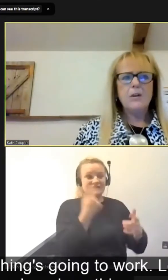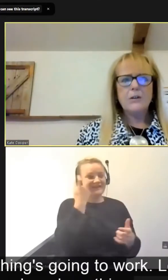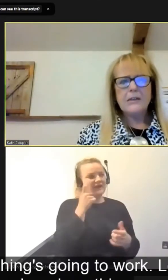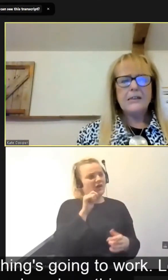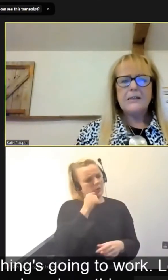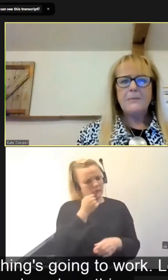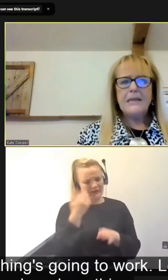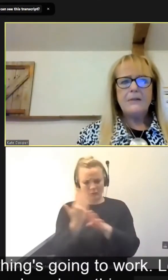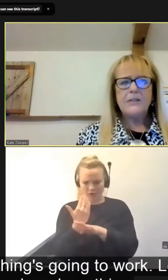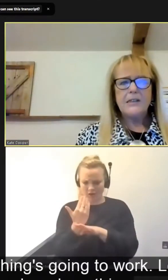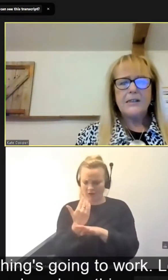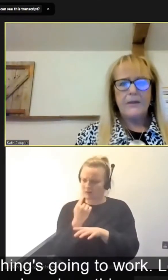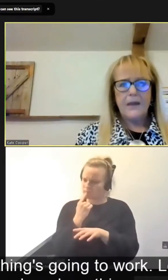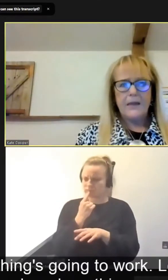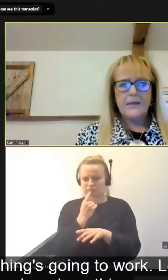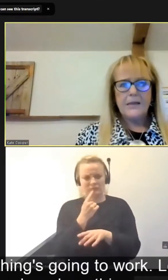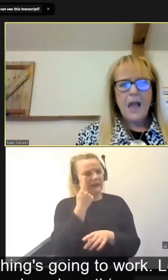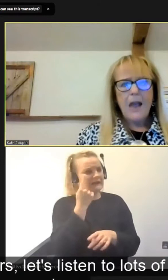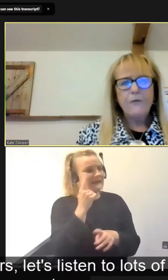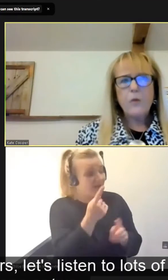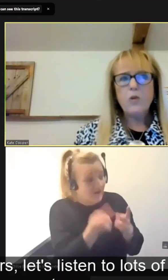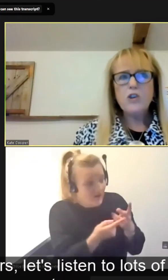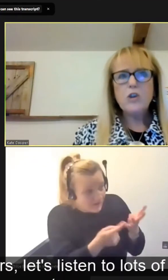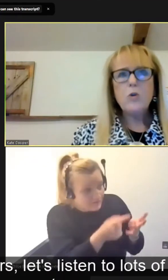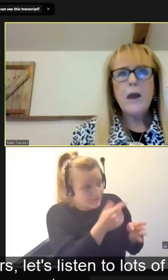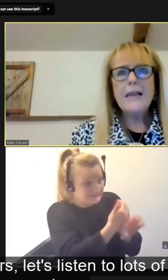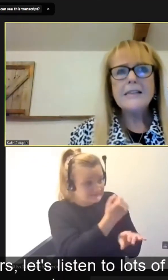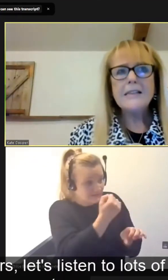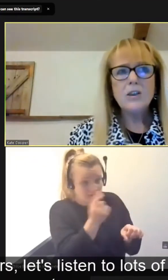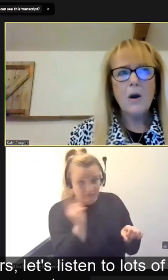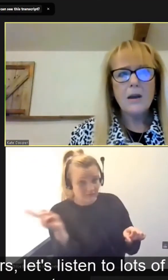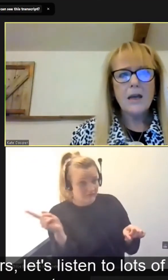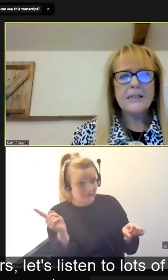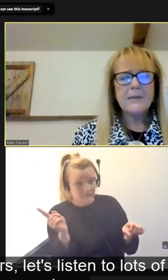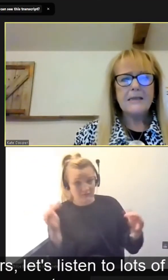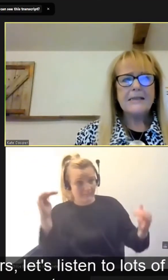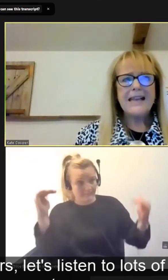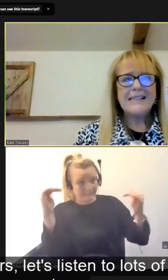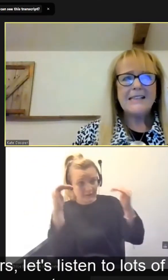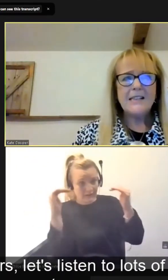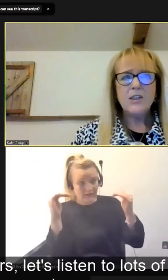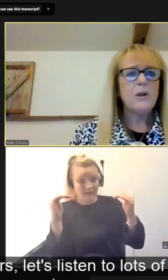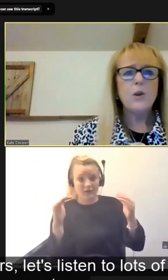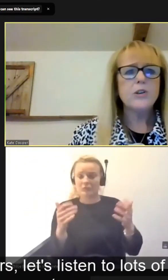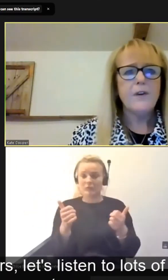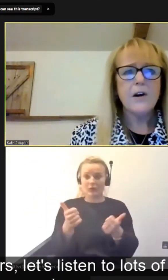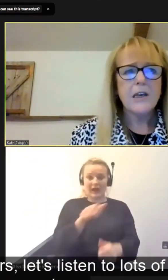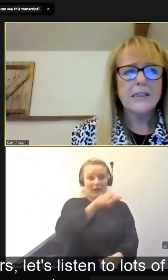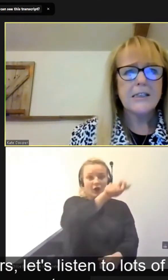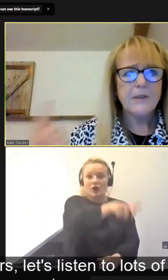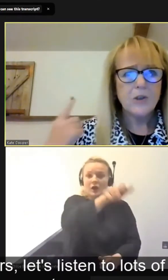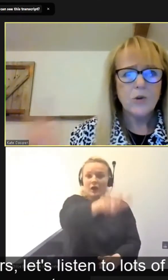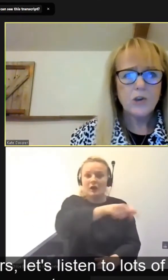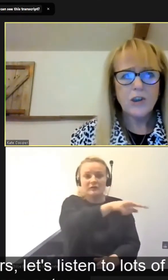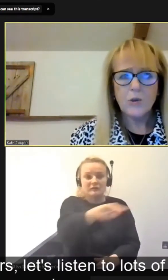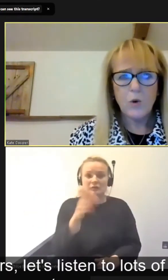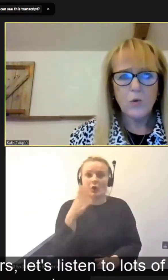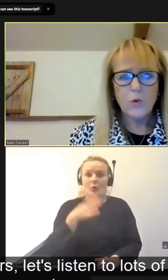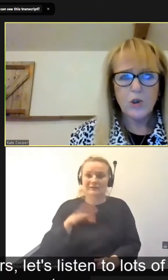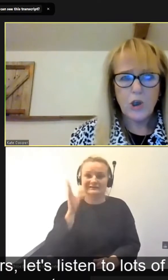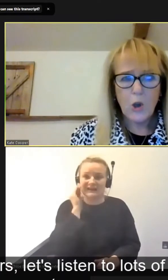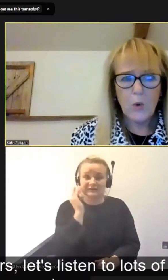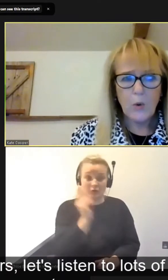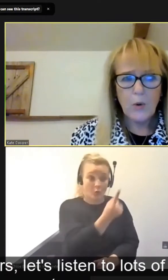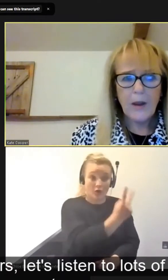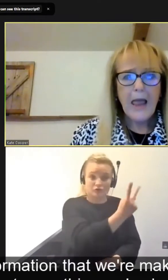let's go and look at somebody else who's done this. If we want to listen to our customers, let's listen to a lot of our customers, not just